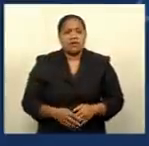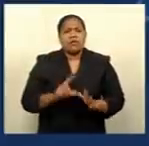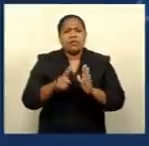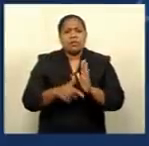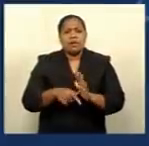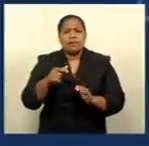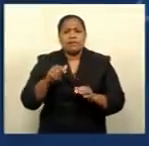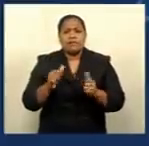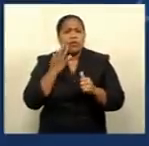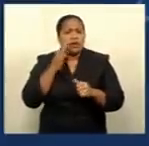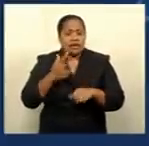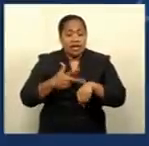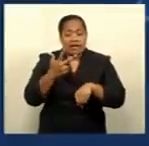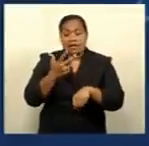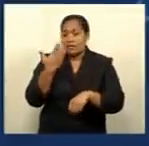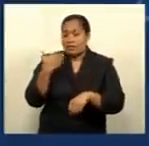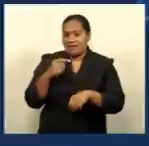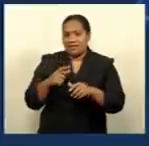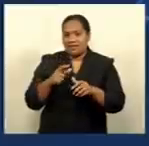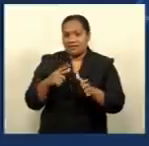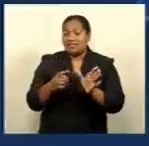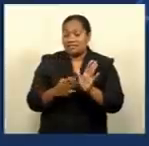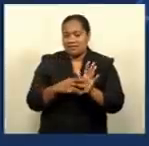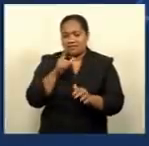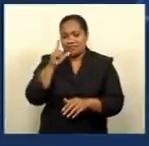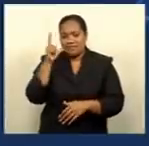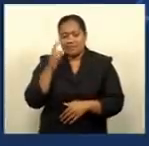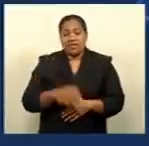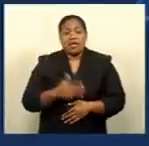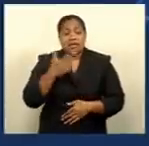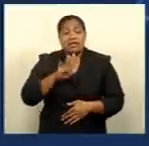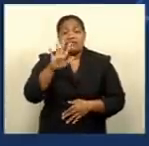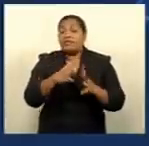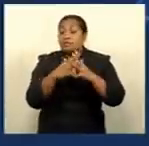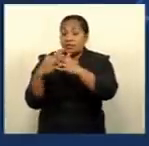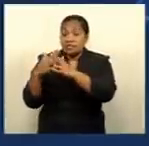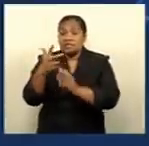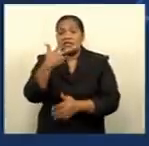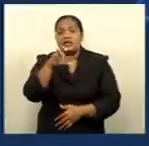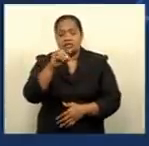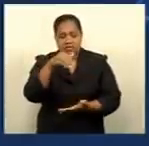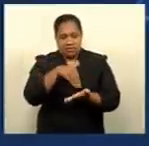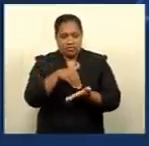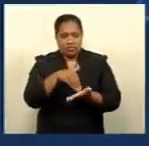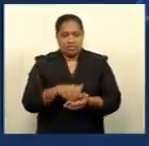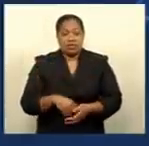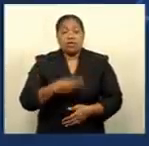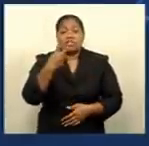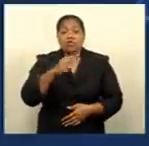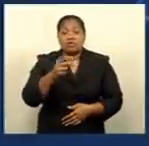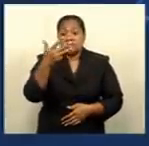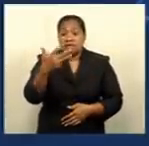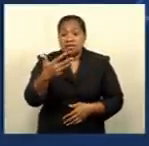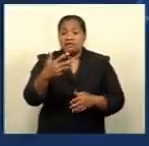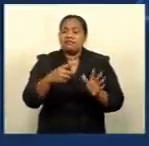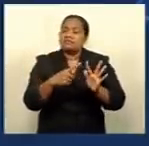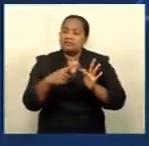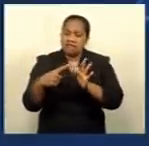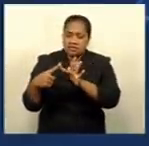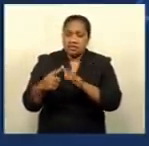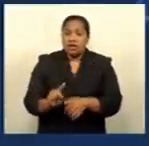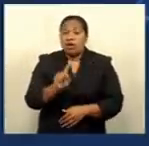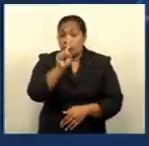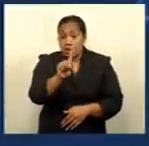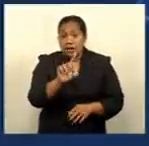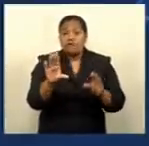ending at 8 a.m. yesterday. 95 cases are from the west, 80 from the central, 29 from the east, and one case